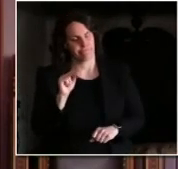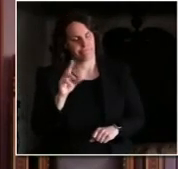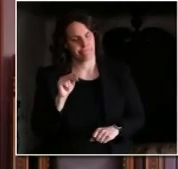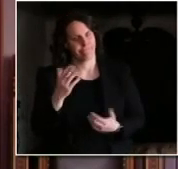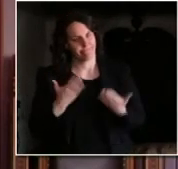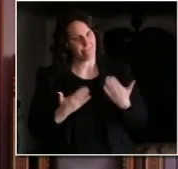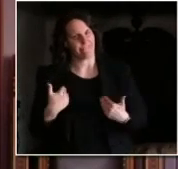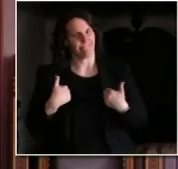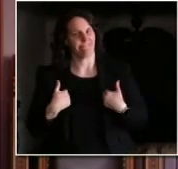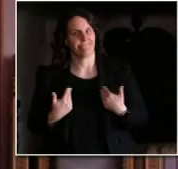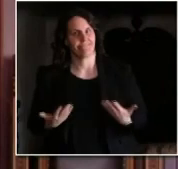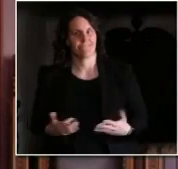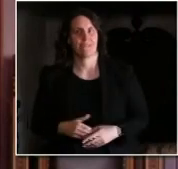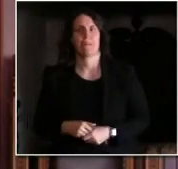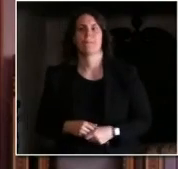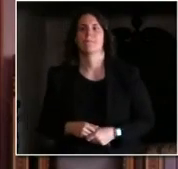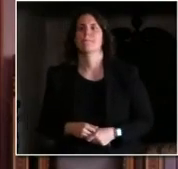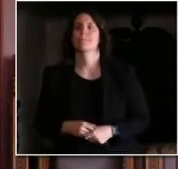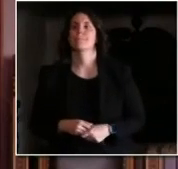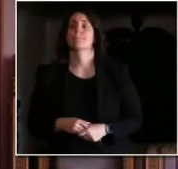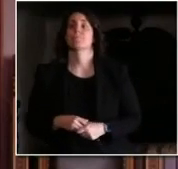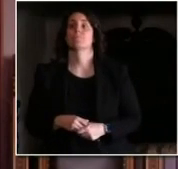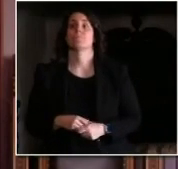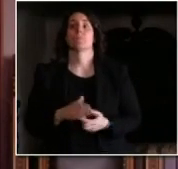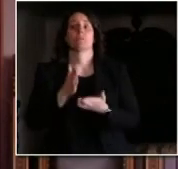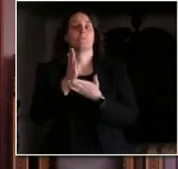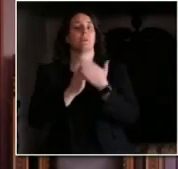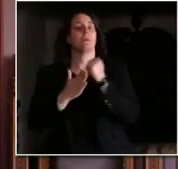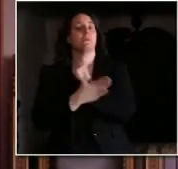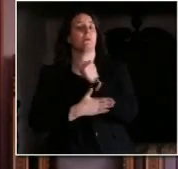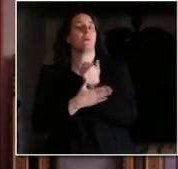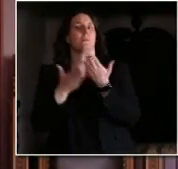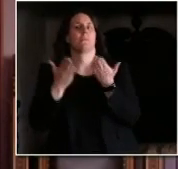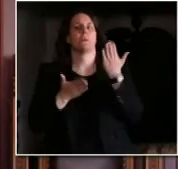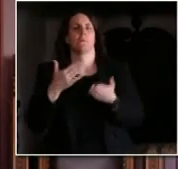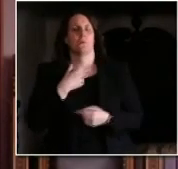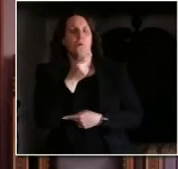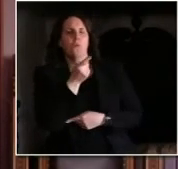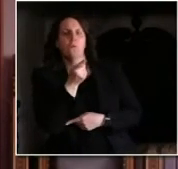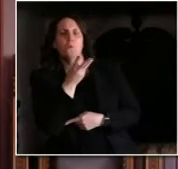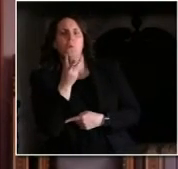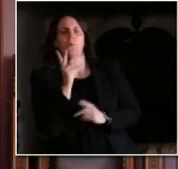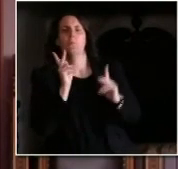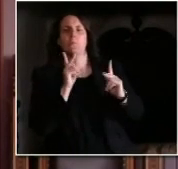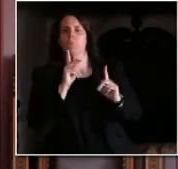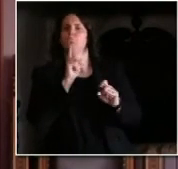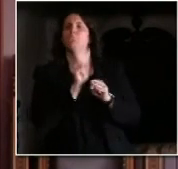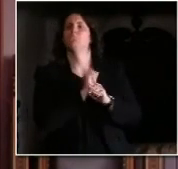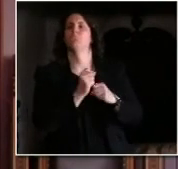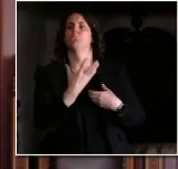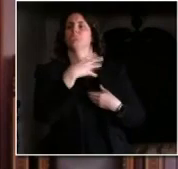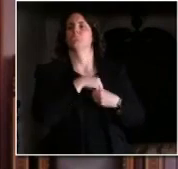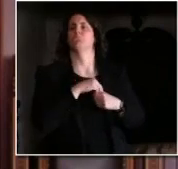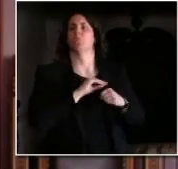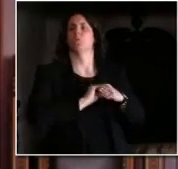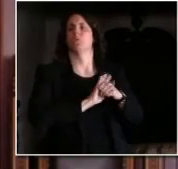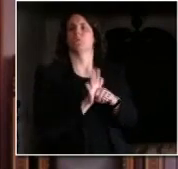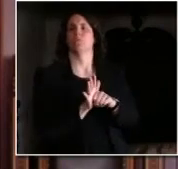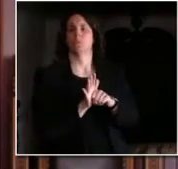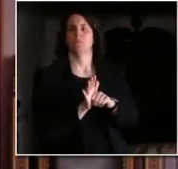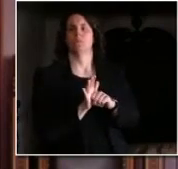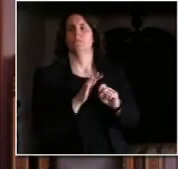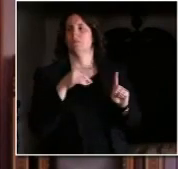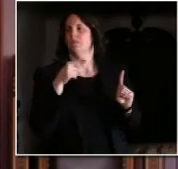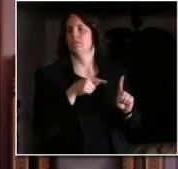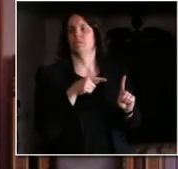the smaller counties and municipalities in the state also have the fewest resources and so